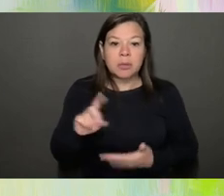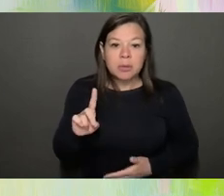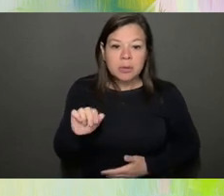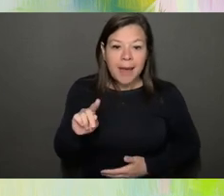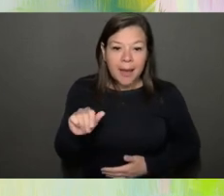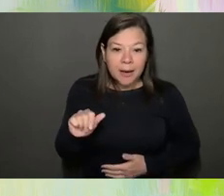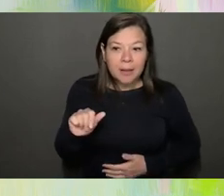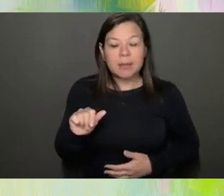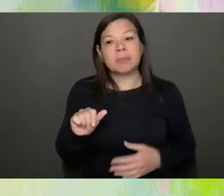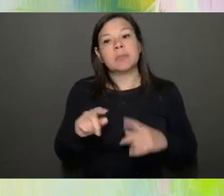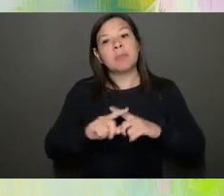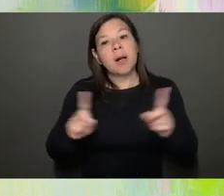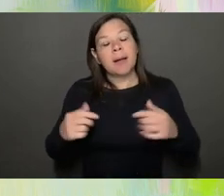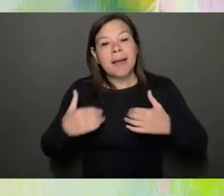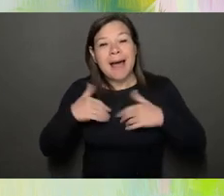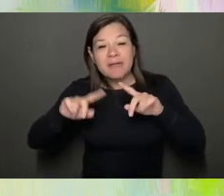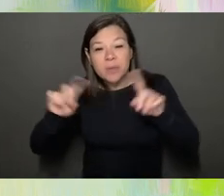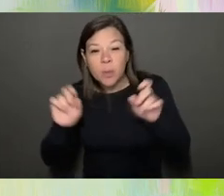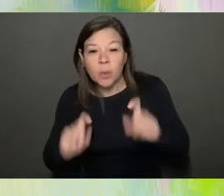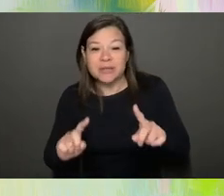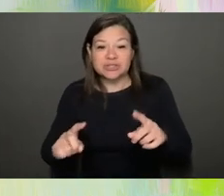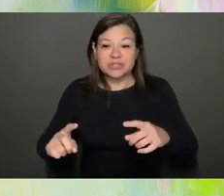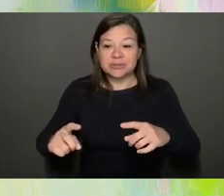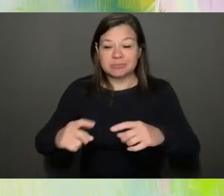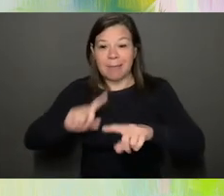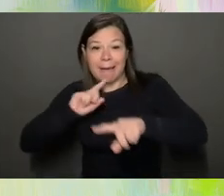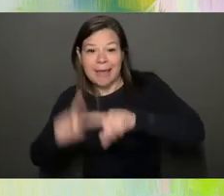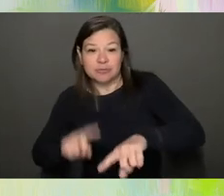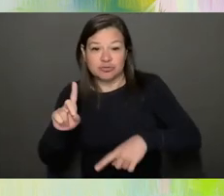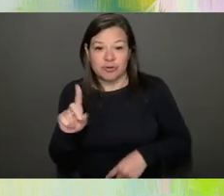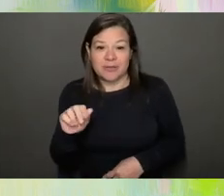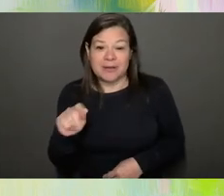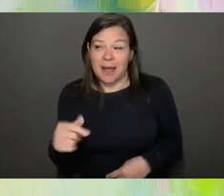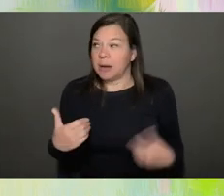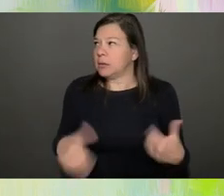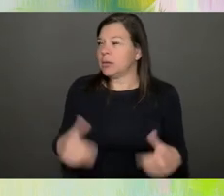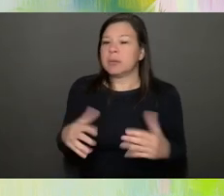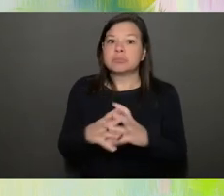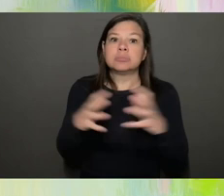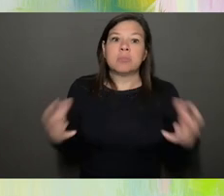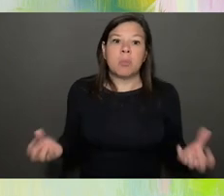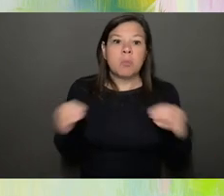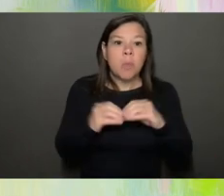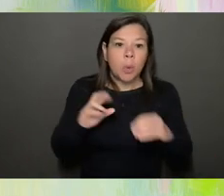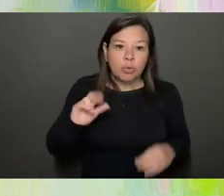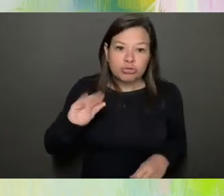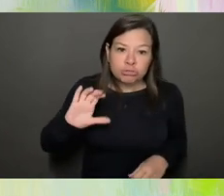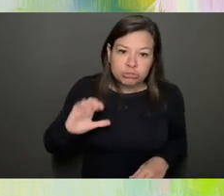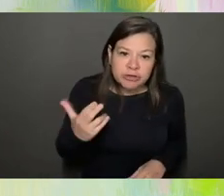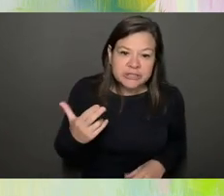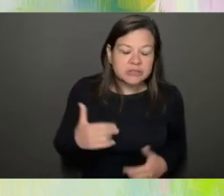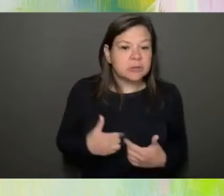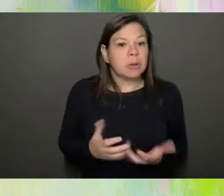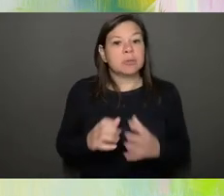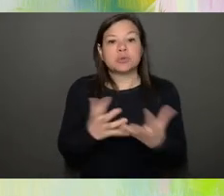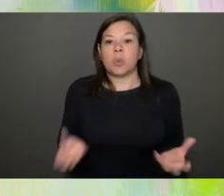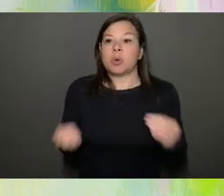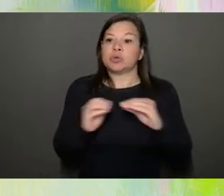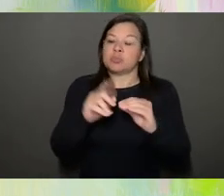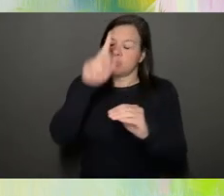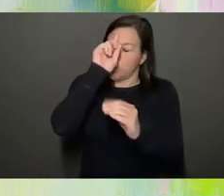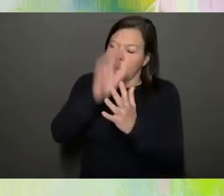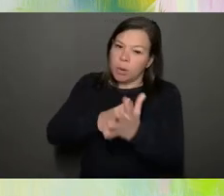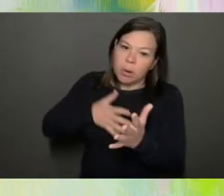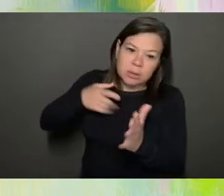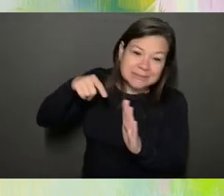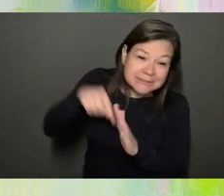question, getting the data to answer it. But it's been so much richer than that and so much more depth in that it's